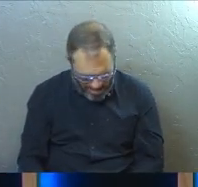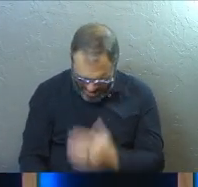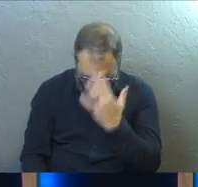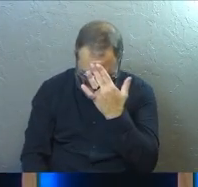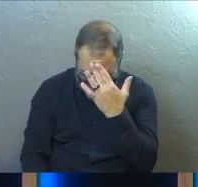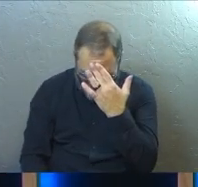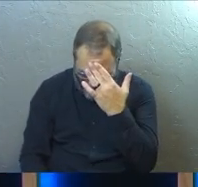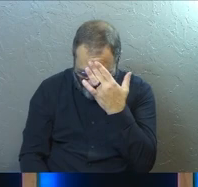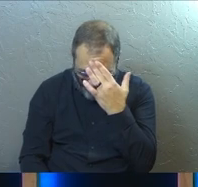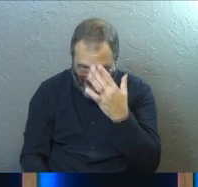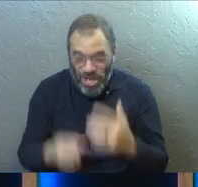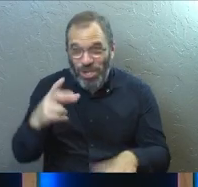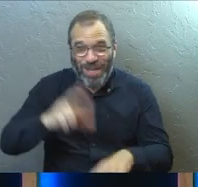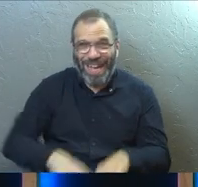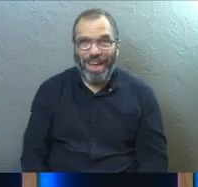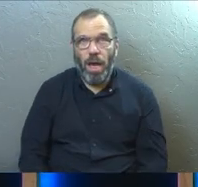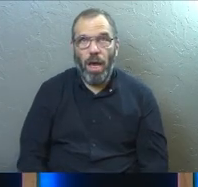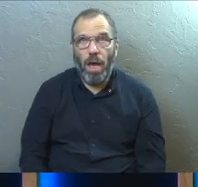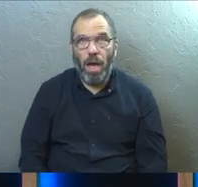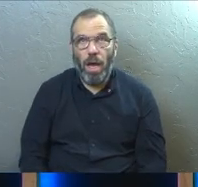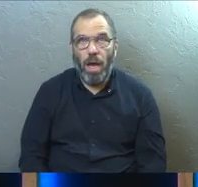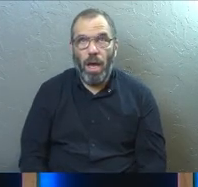We're really baking you now, aren't we?